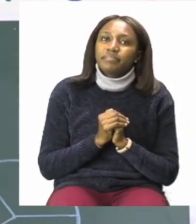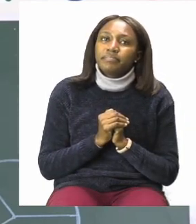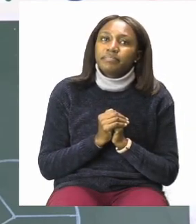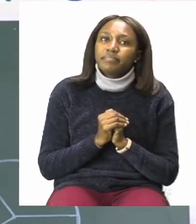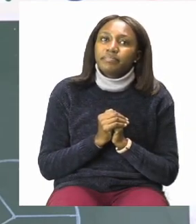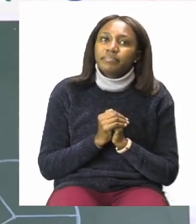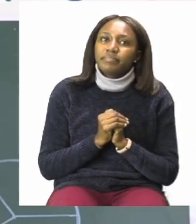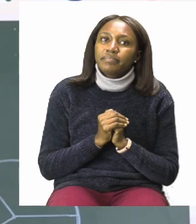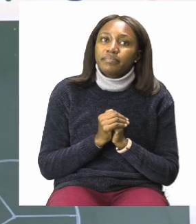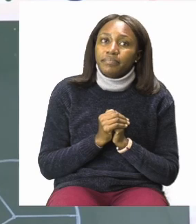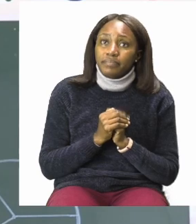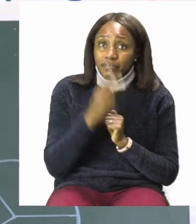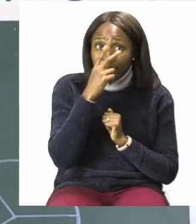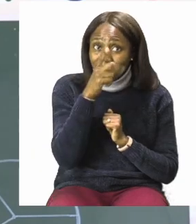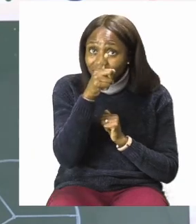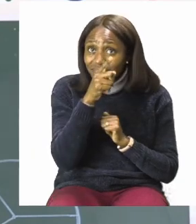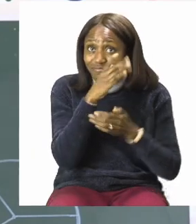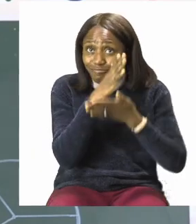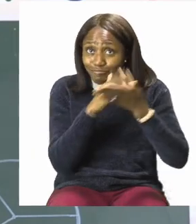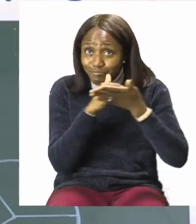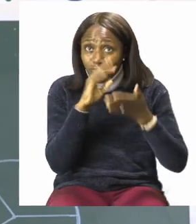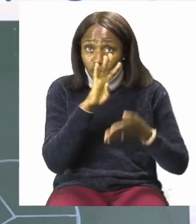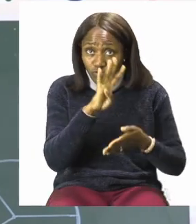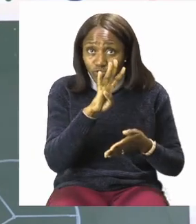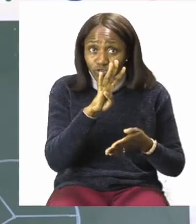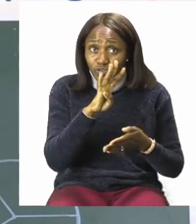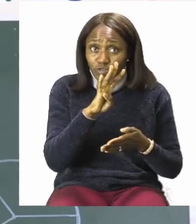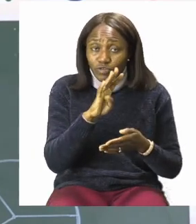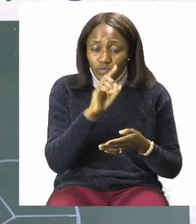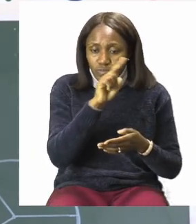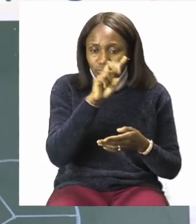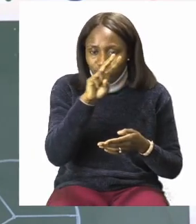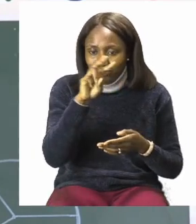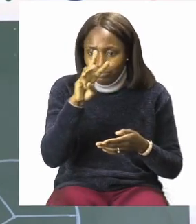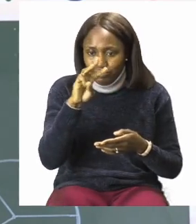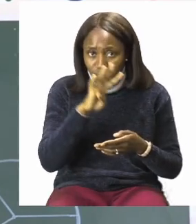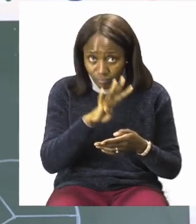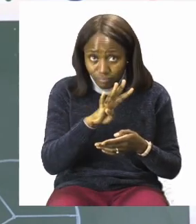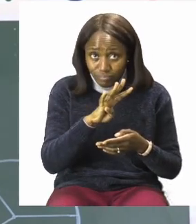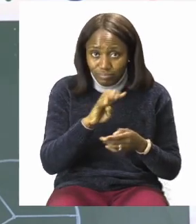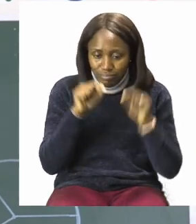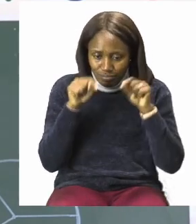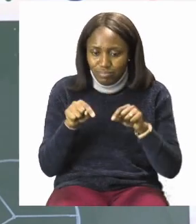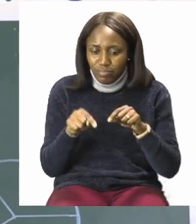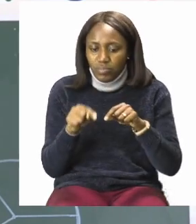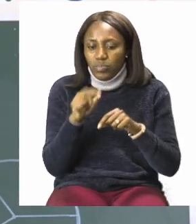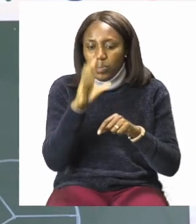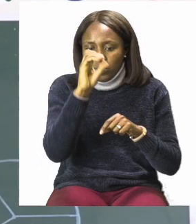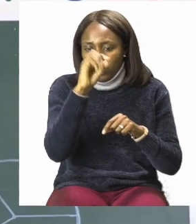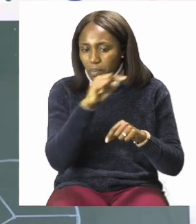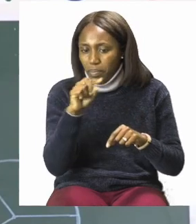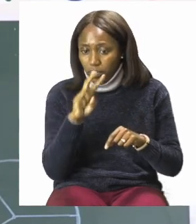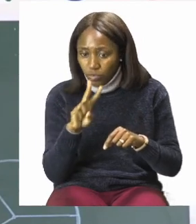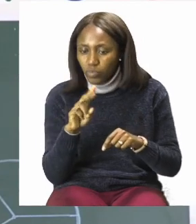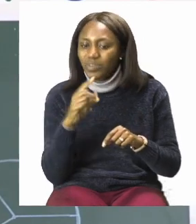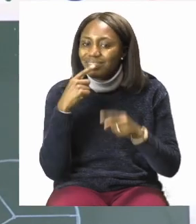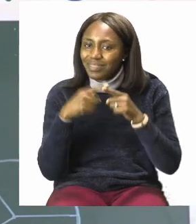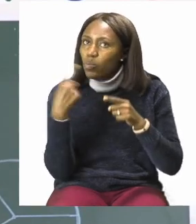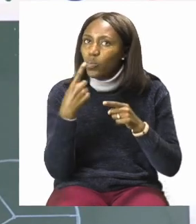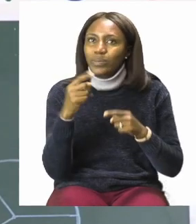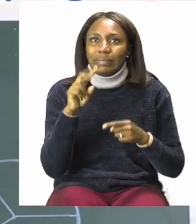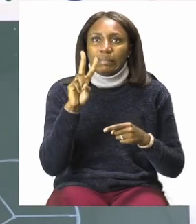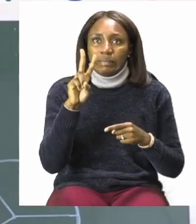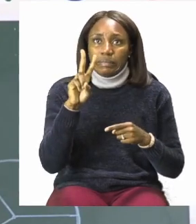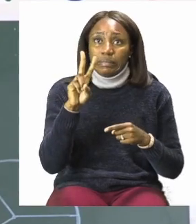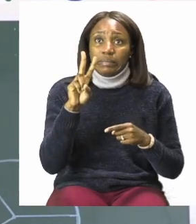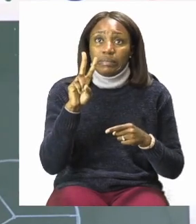Here we said we needed four pieces. One, two, three, four to make quarters and here we need